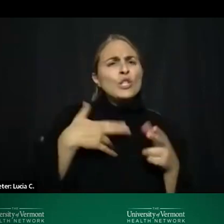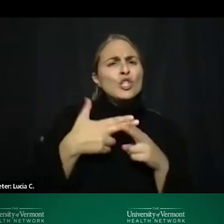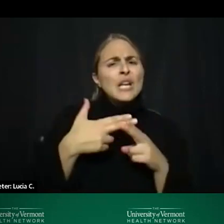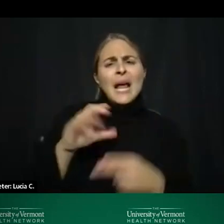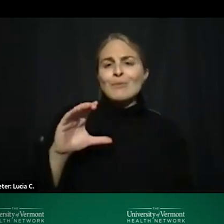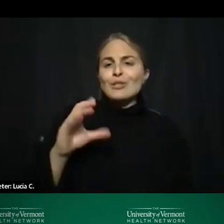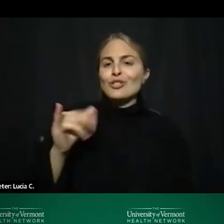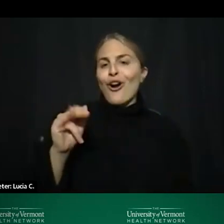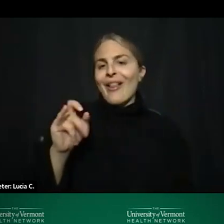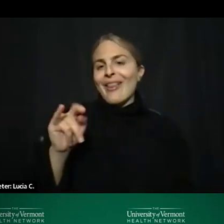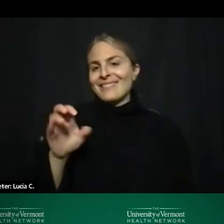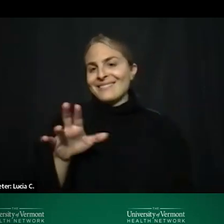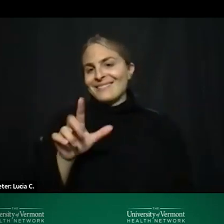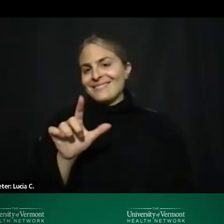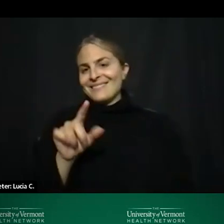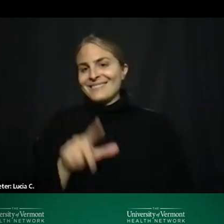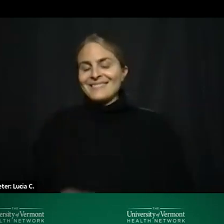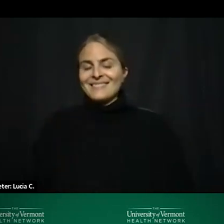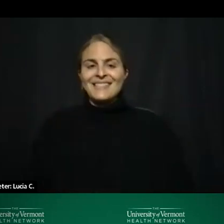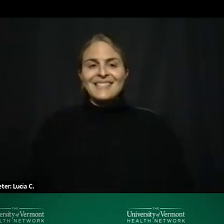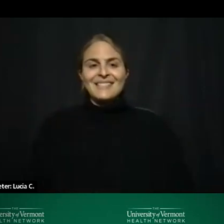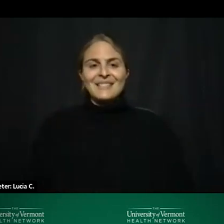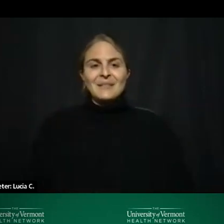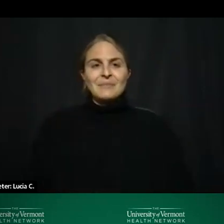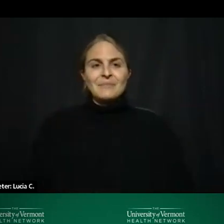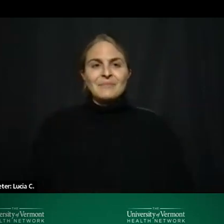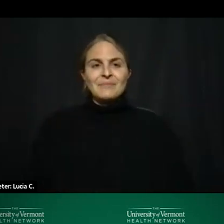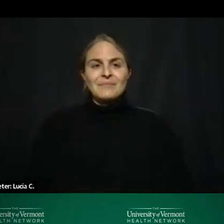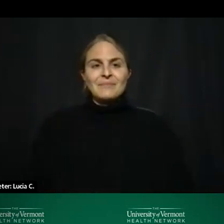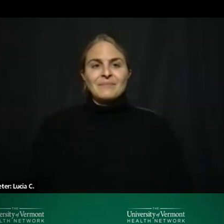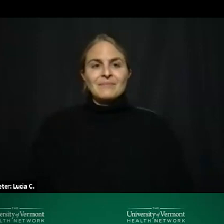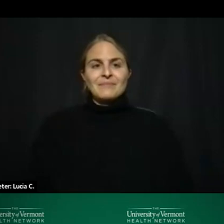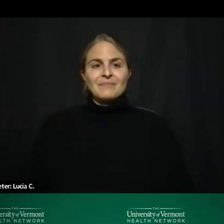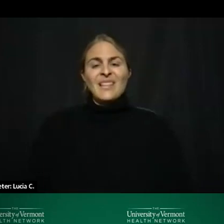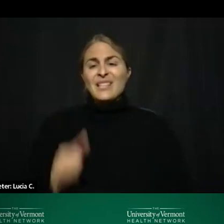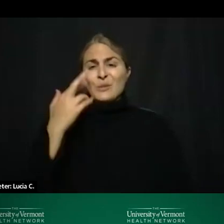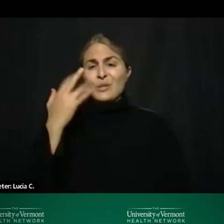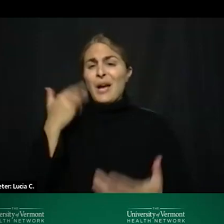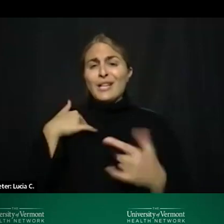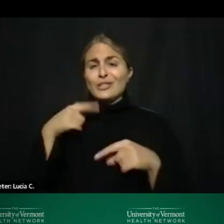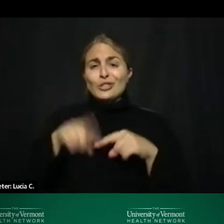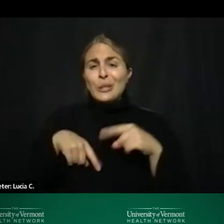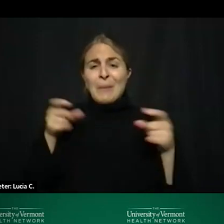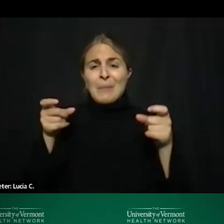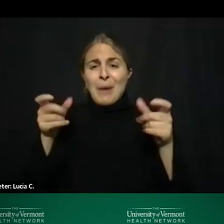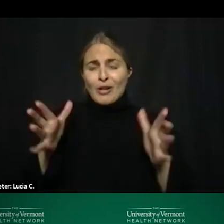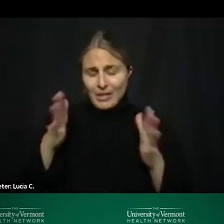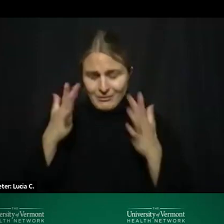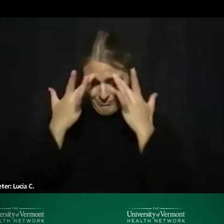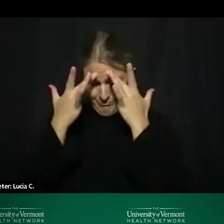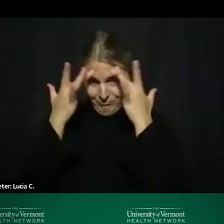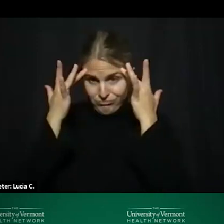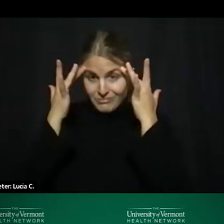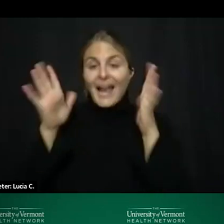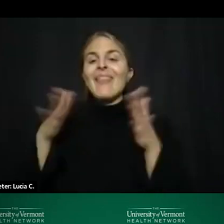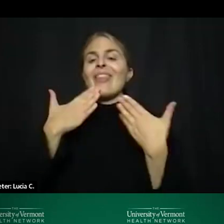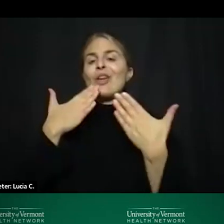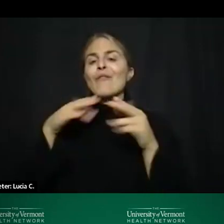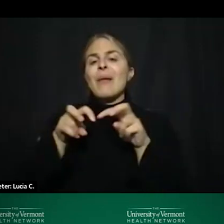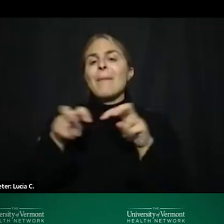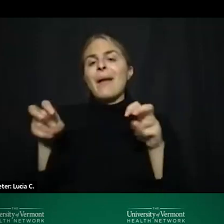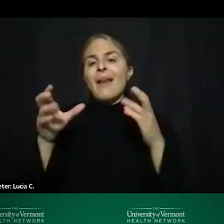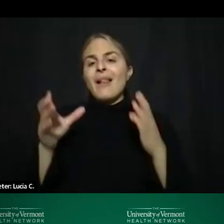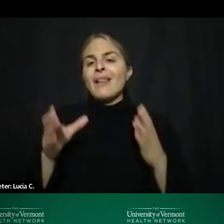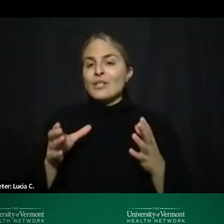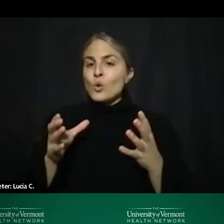charlotte there we go um um this is why i should not be the moderator um and also thank you uh to our panelists